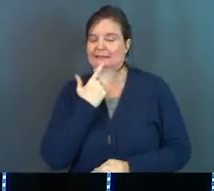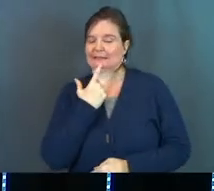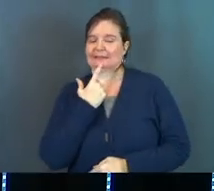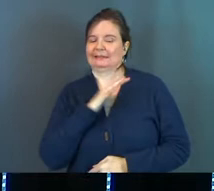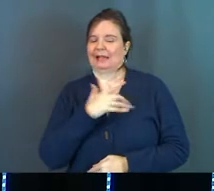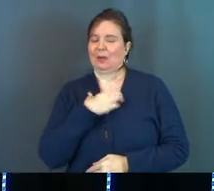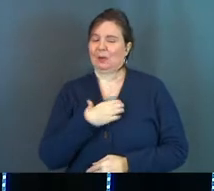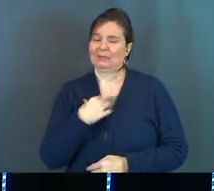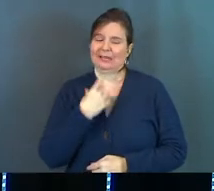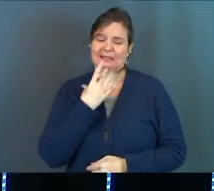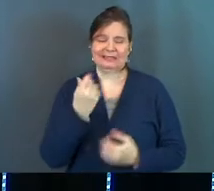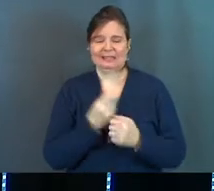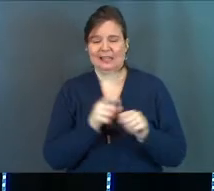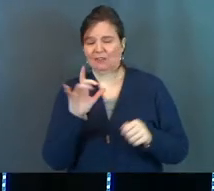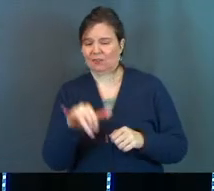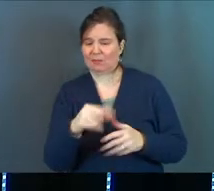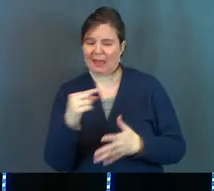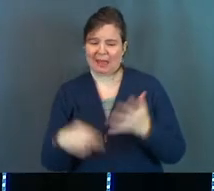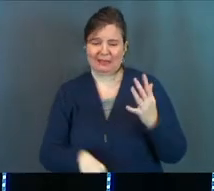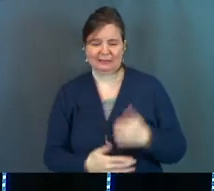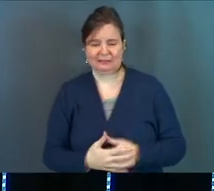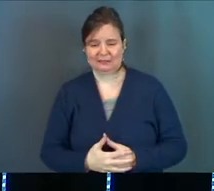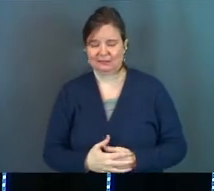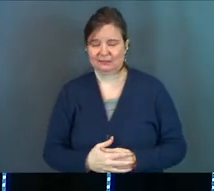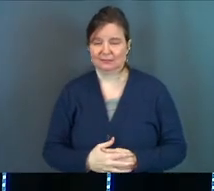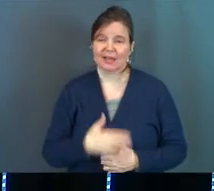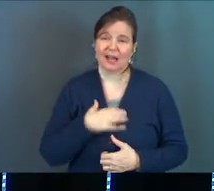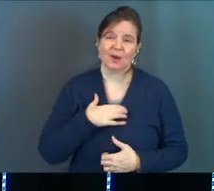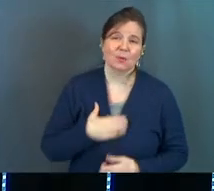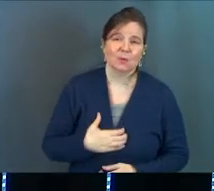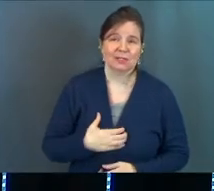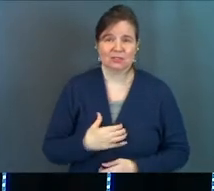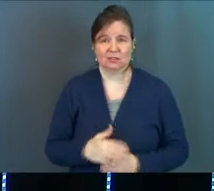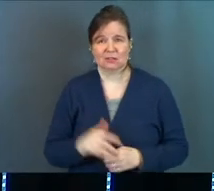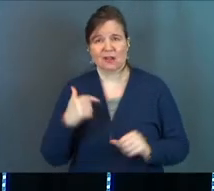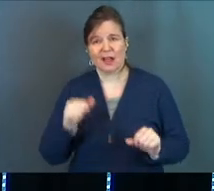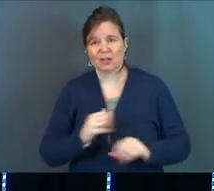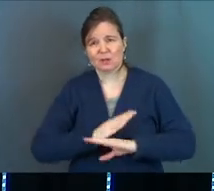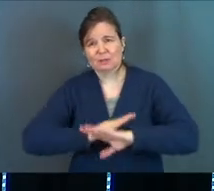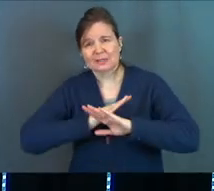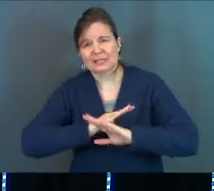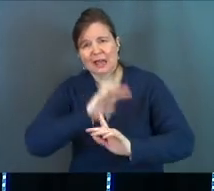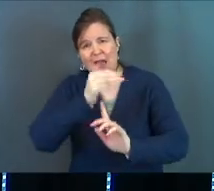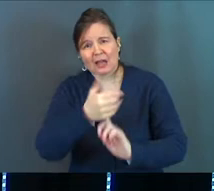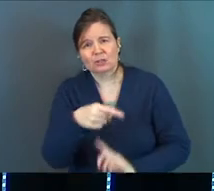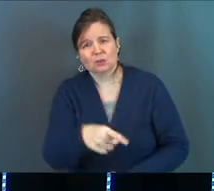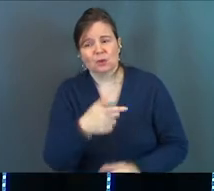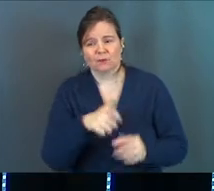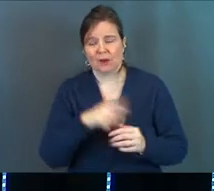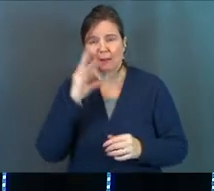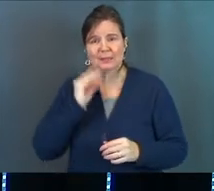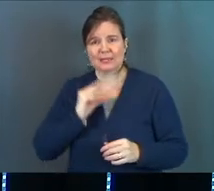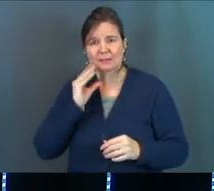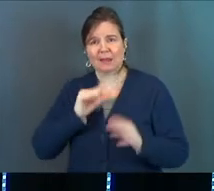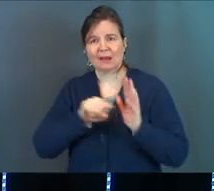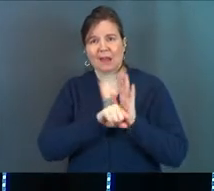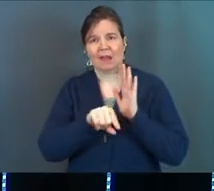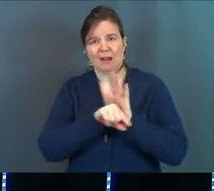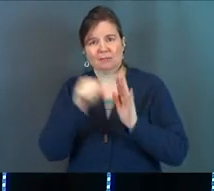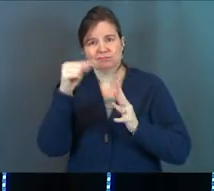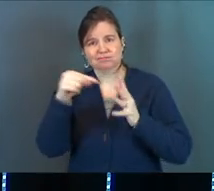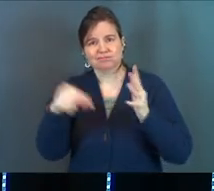and you're like, oh, I wish I could save you from all that. I wish I could protect you from the experiences